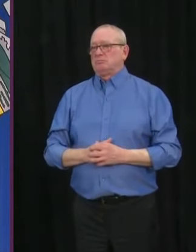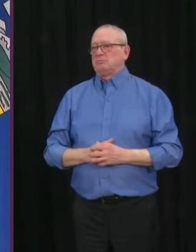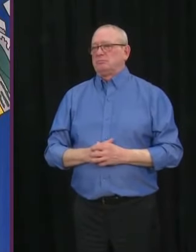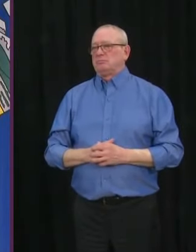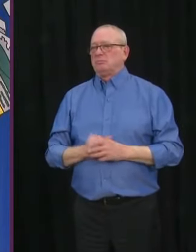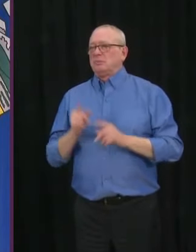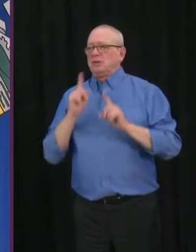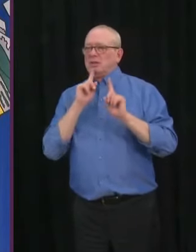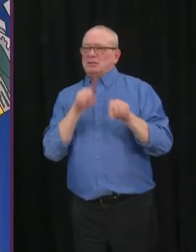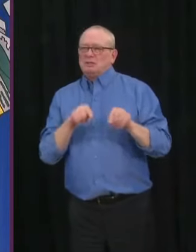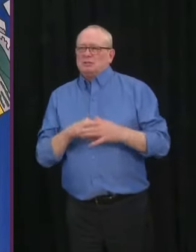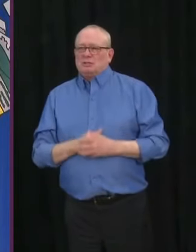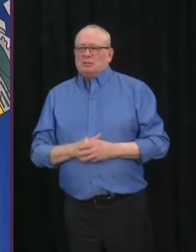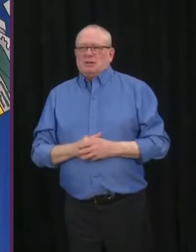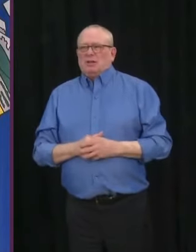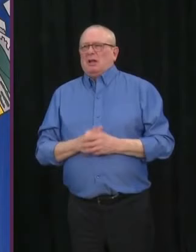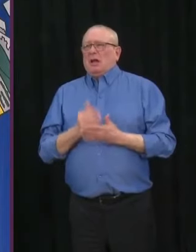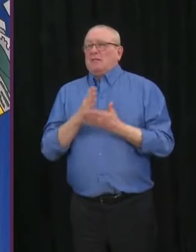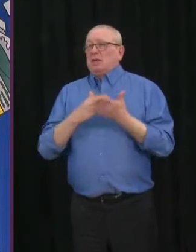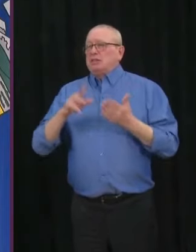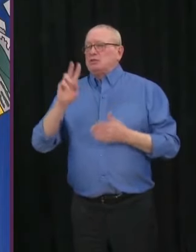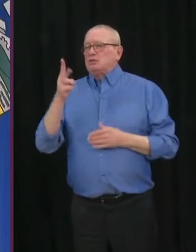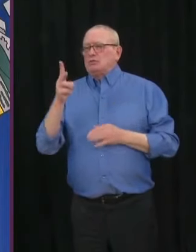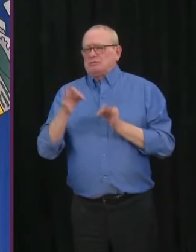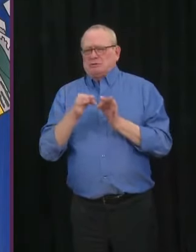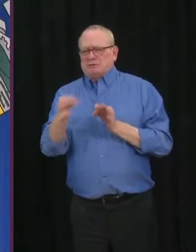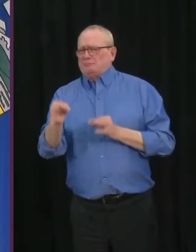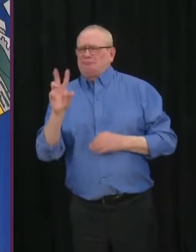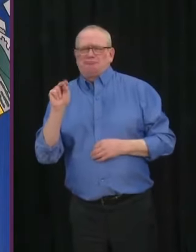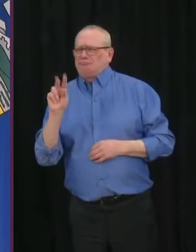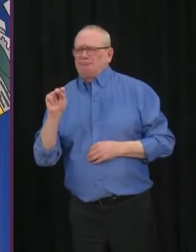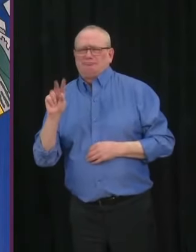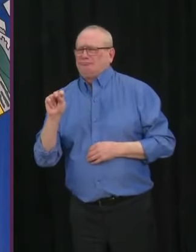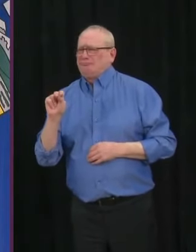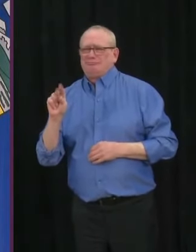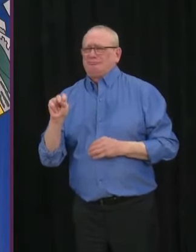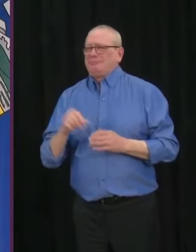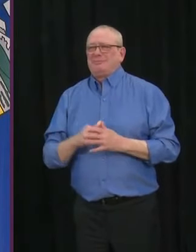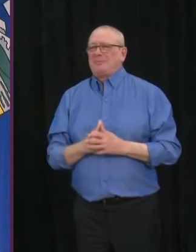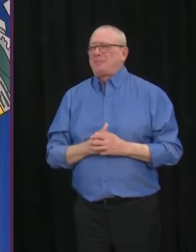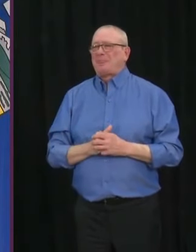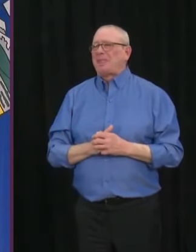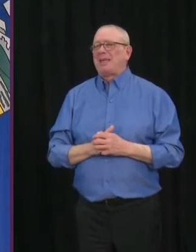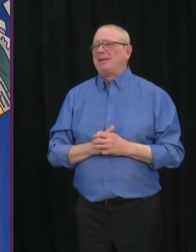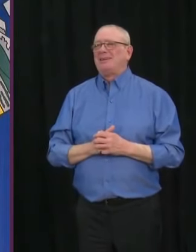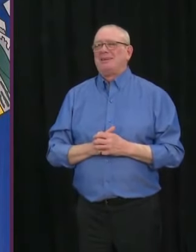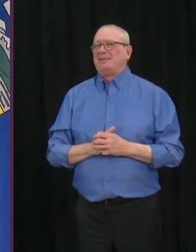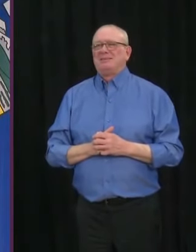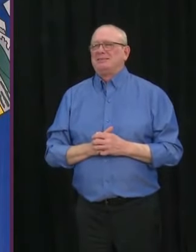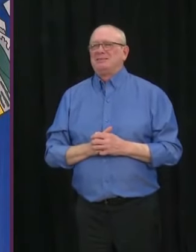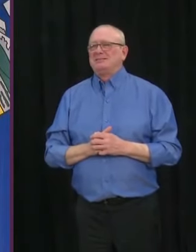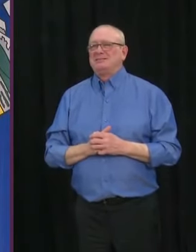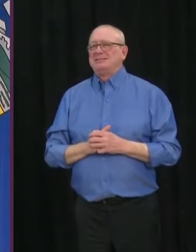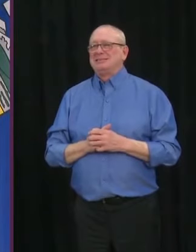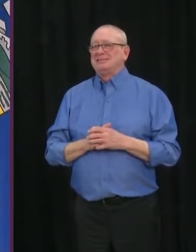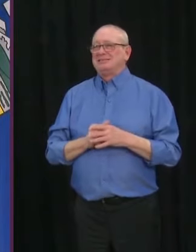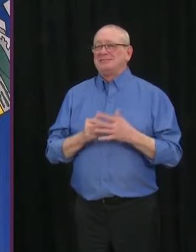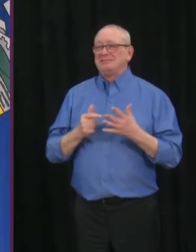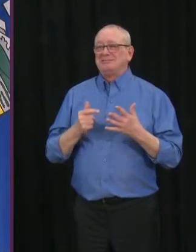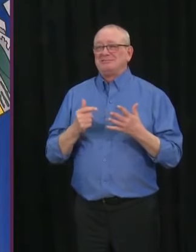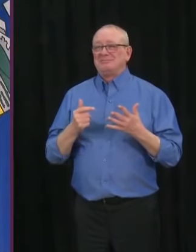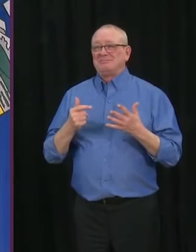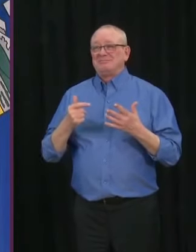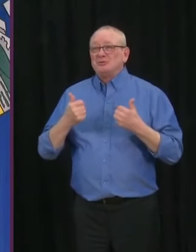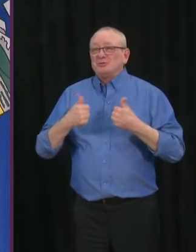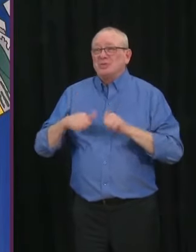a delay in Phase 2. The difficulty is just making sure that we have as much vaccine as we have the capacity for in